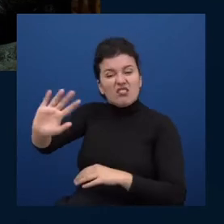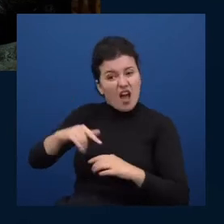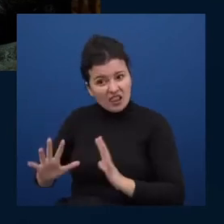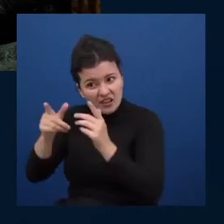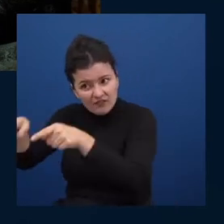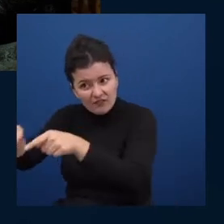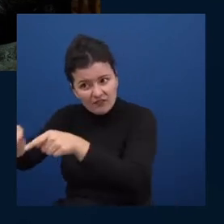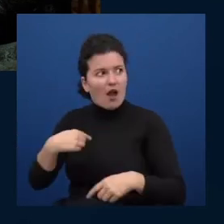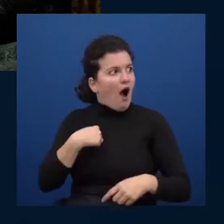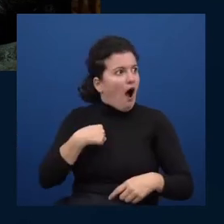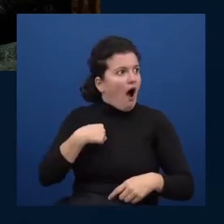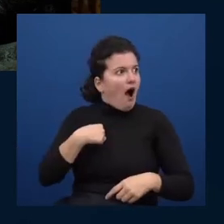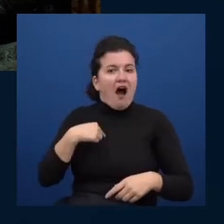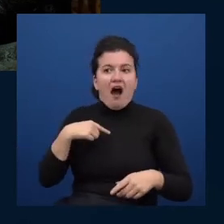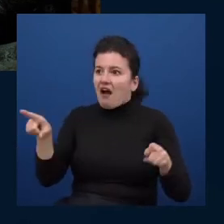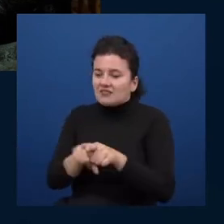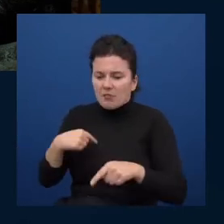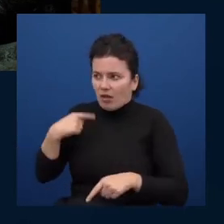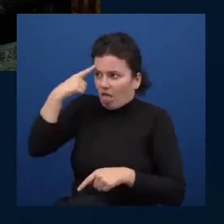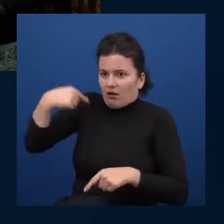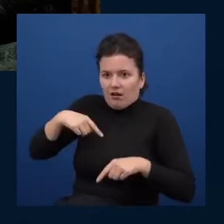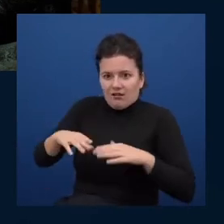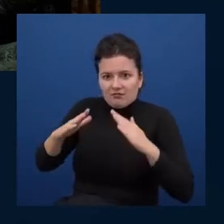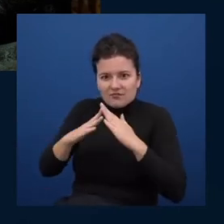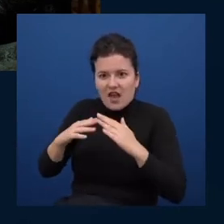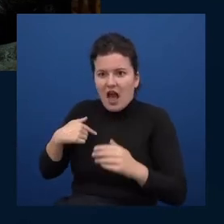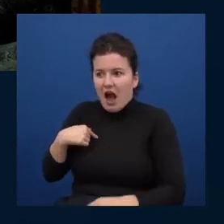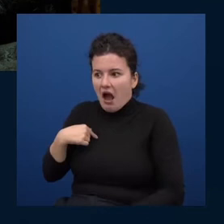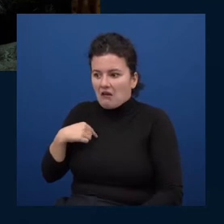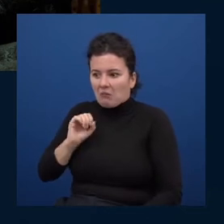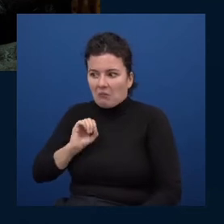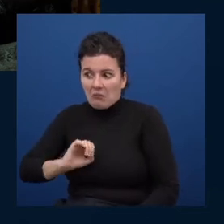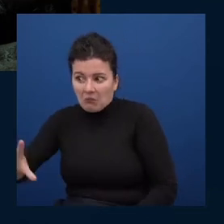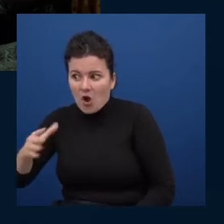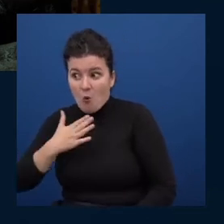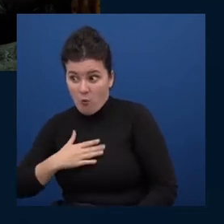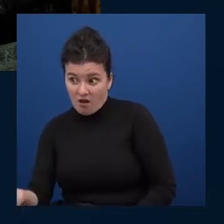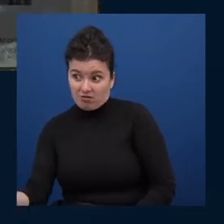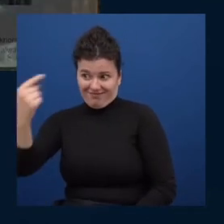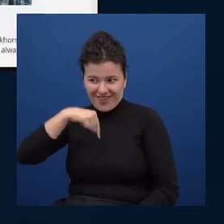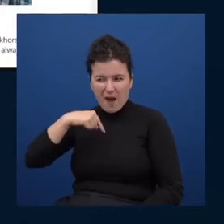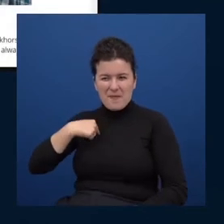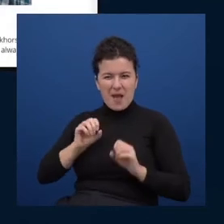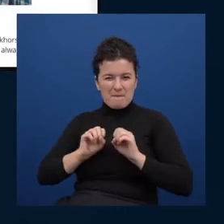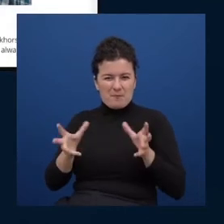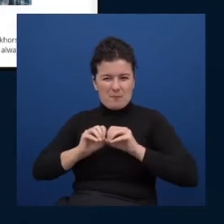so i say you want to come on my podcast and he says yes